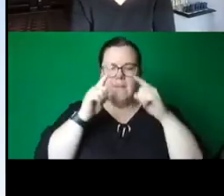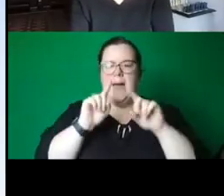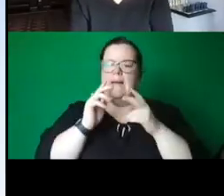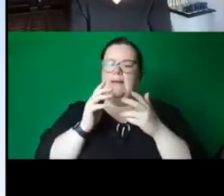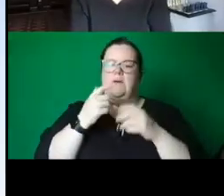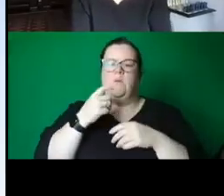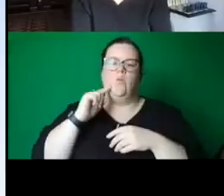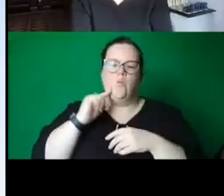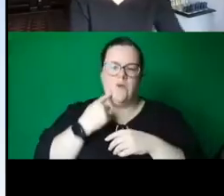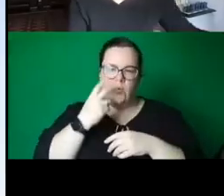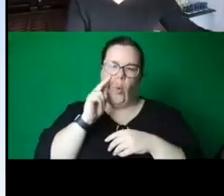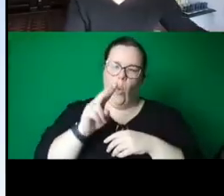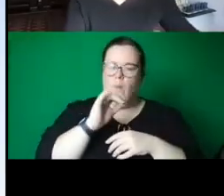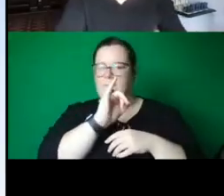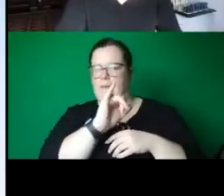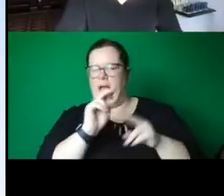security in general.